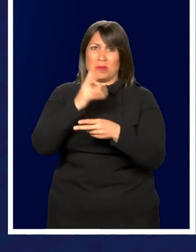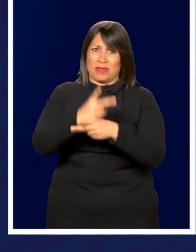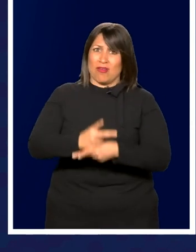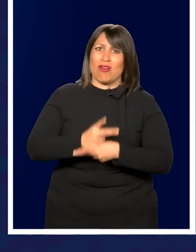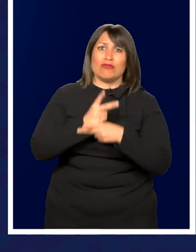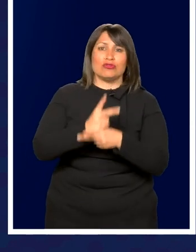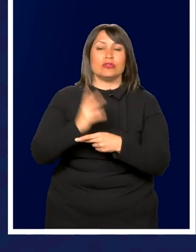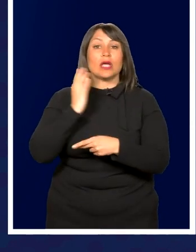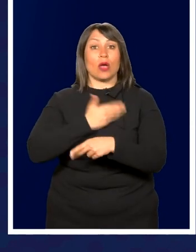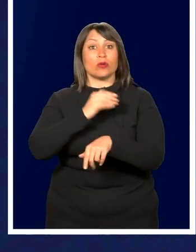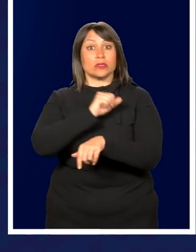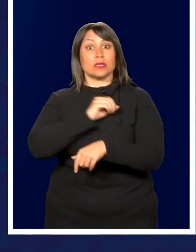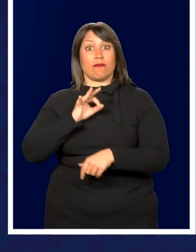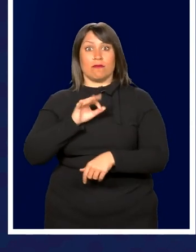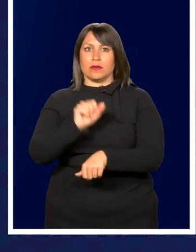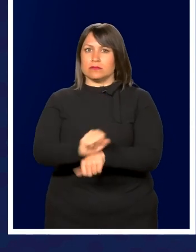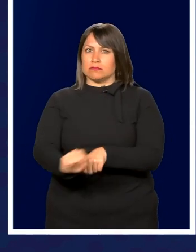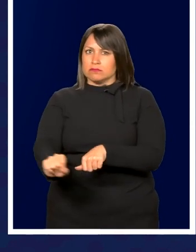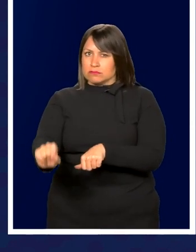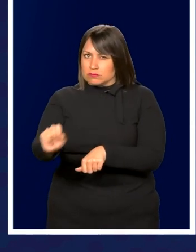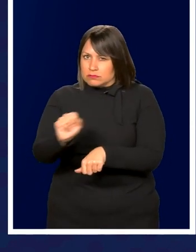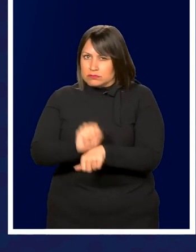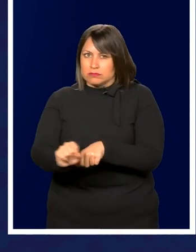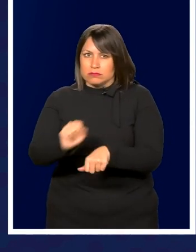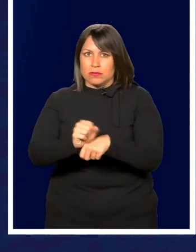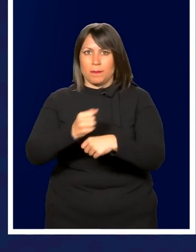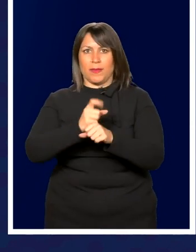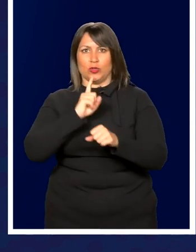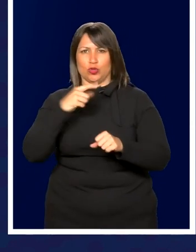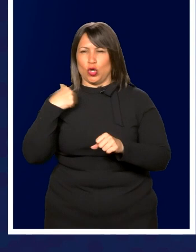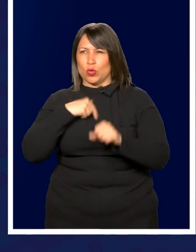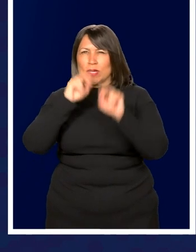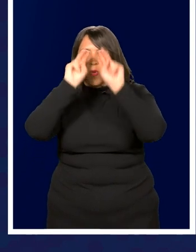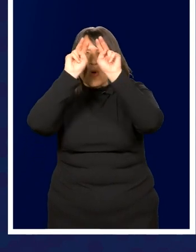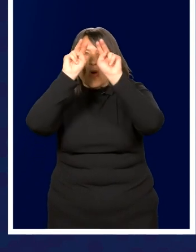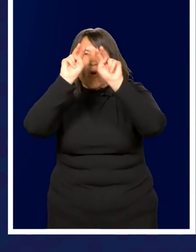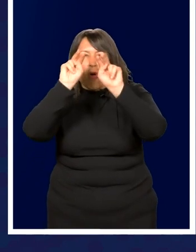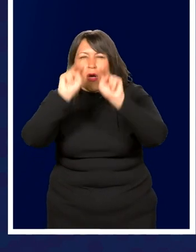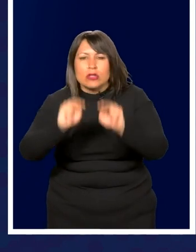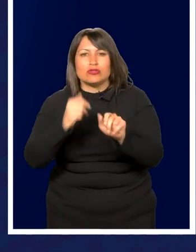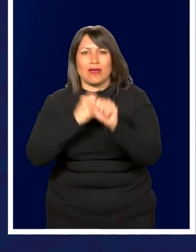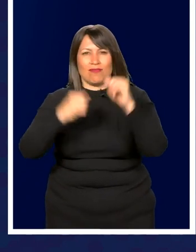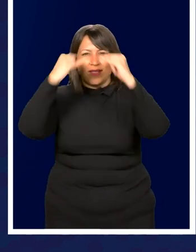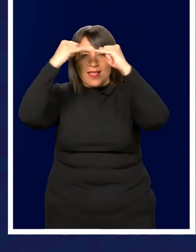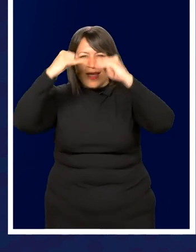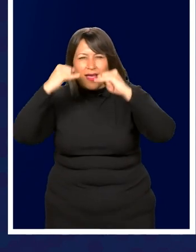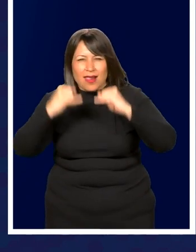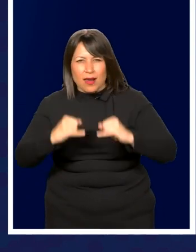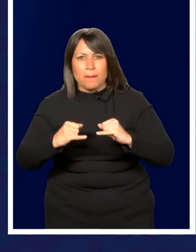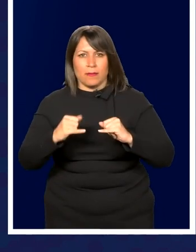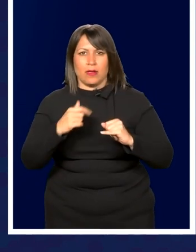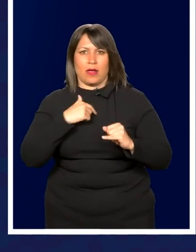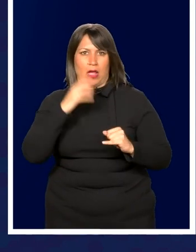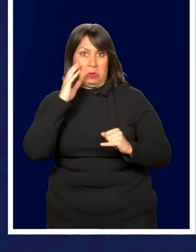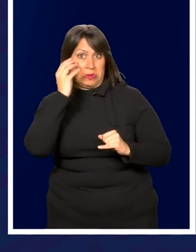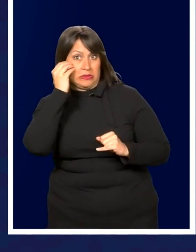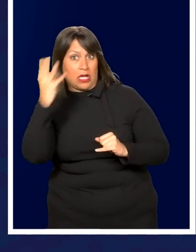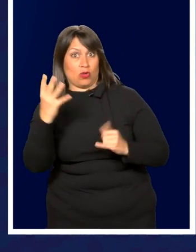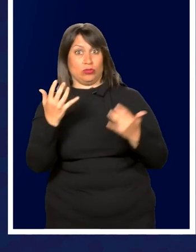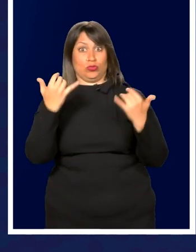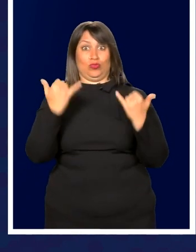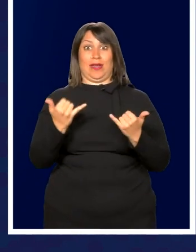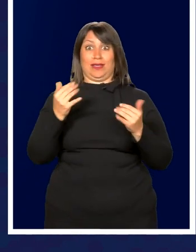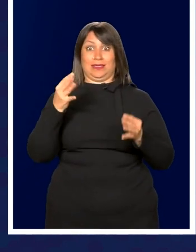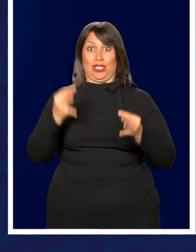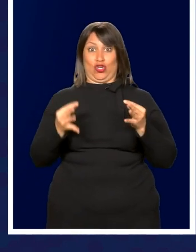very cautious on that. Our staff is working diligently to make sure we watch every line item. And, but let me tell you that in